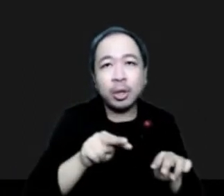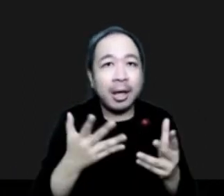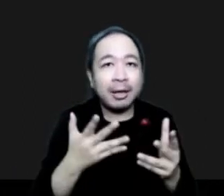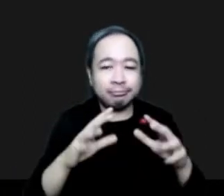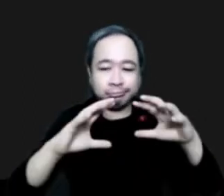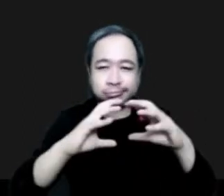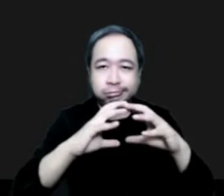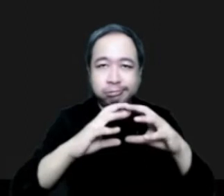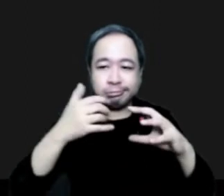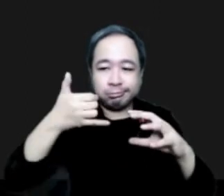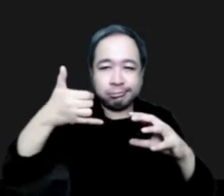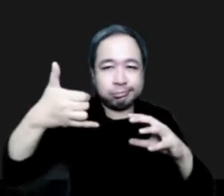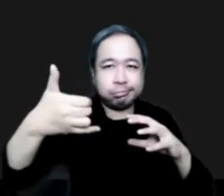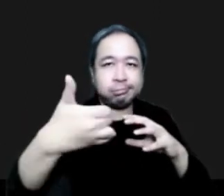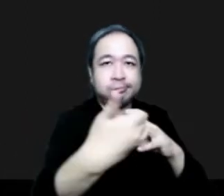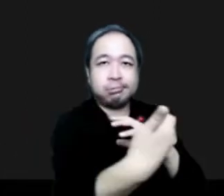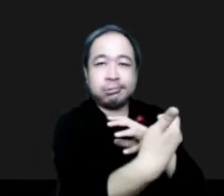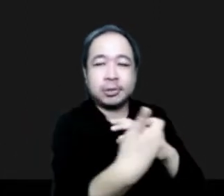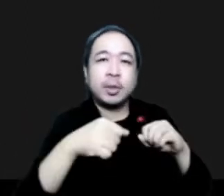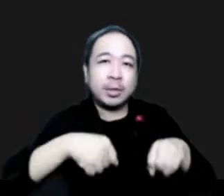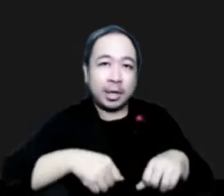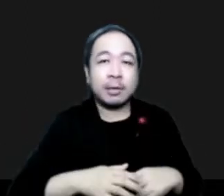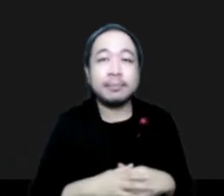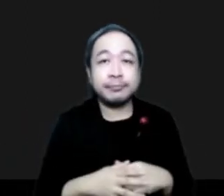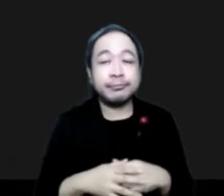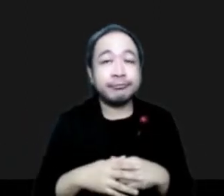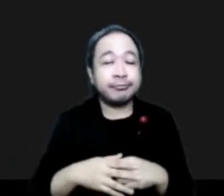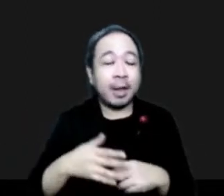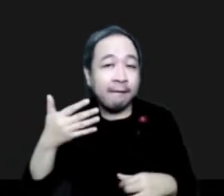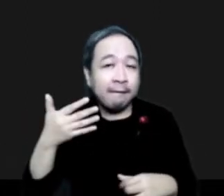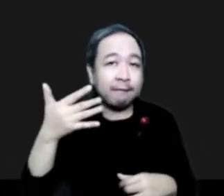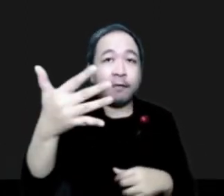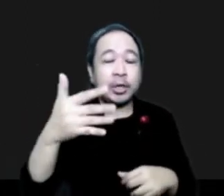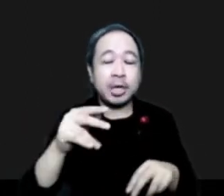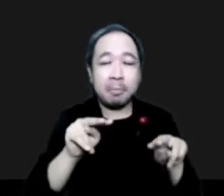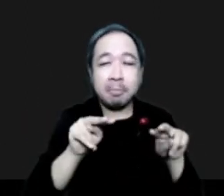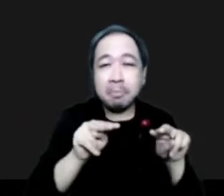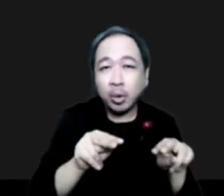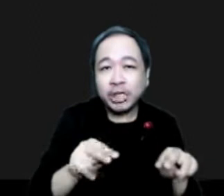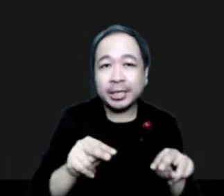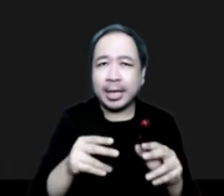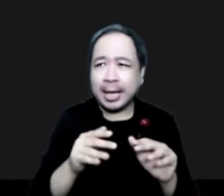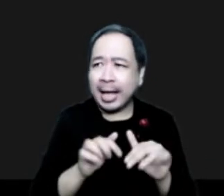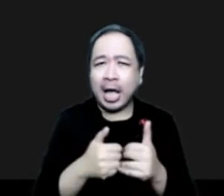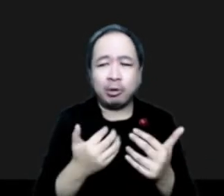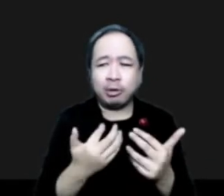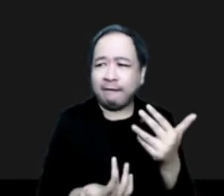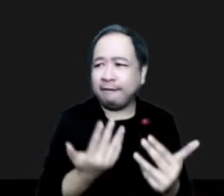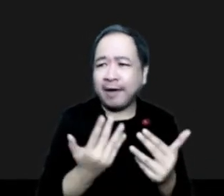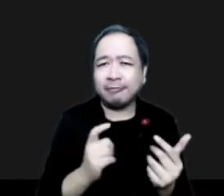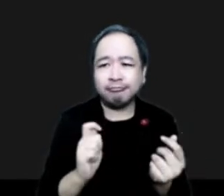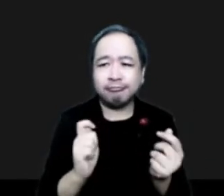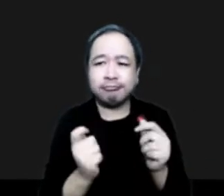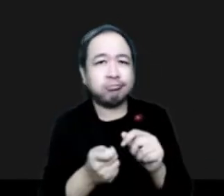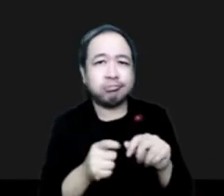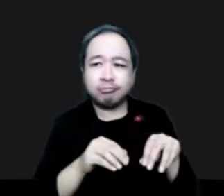Long-term monitoring, obviously, the climate connections to fire and changing fire regimes are an area of emphasis